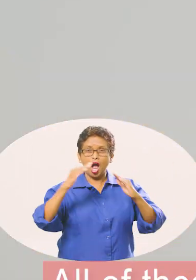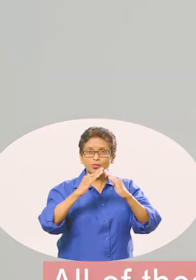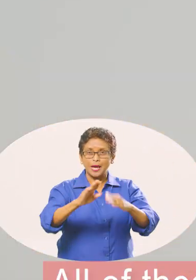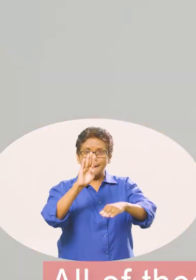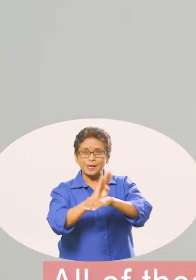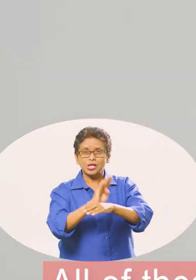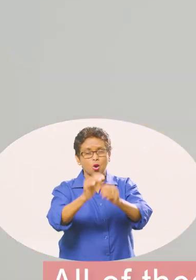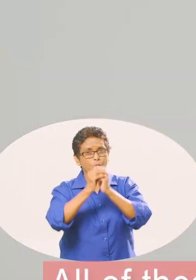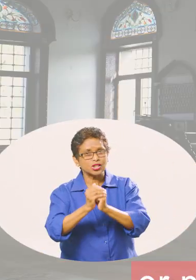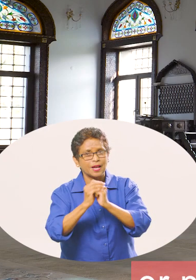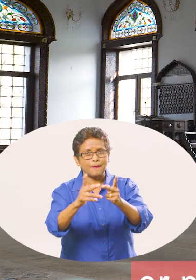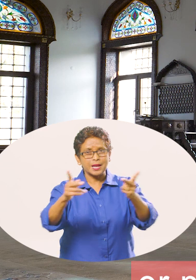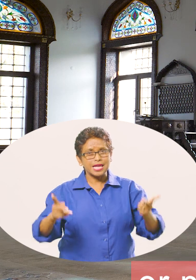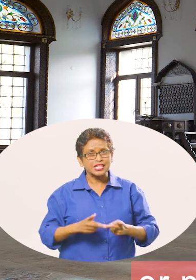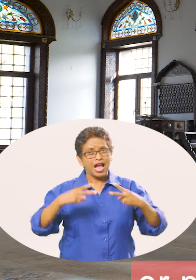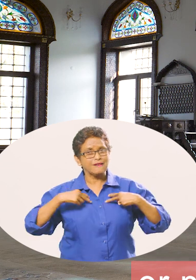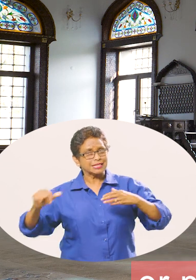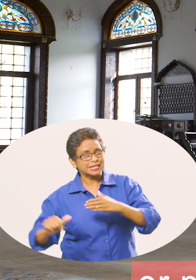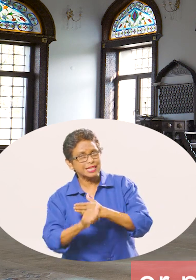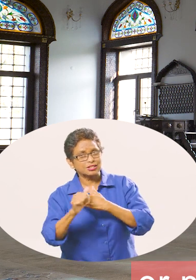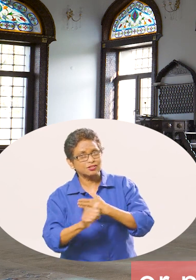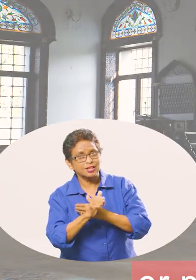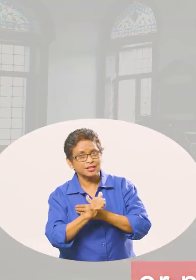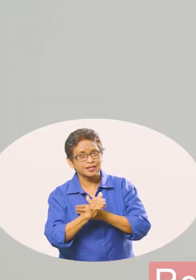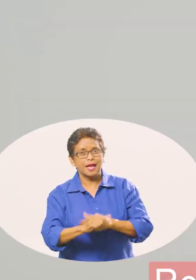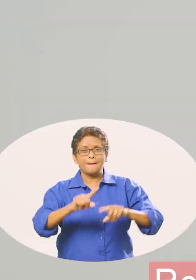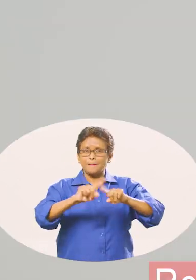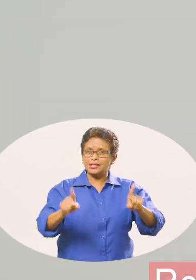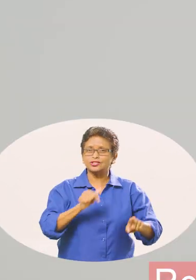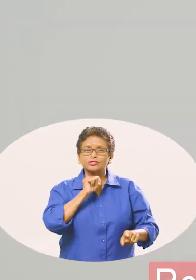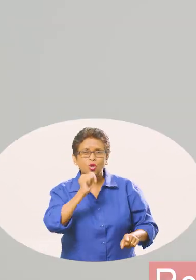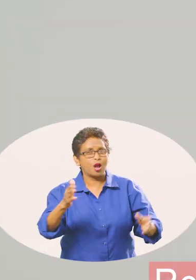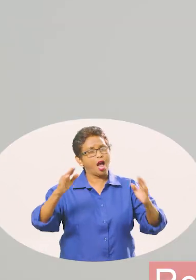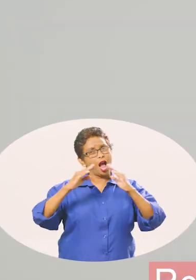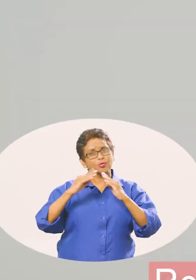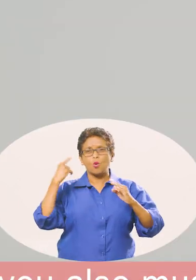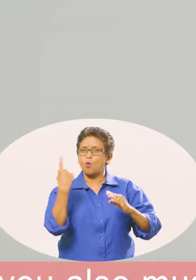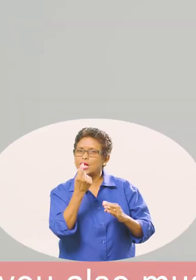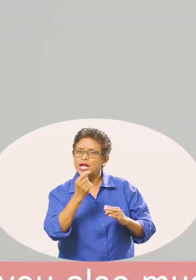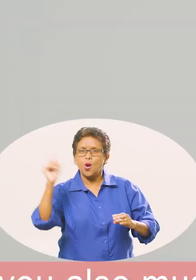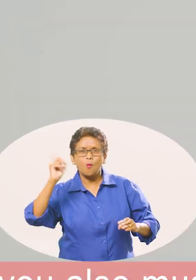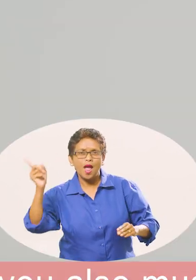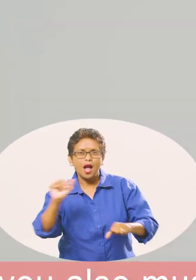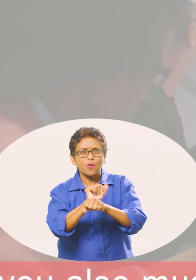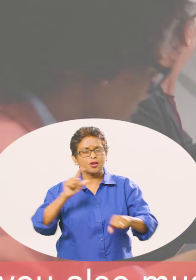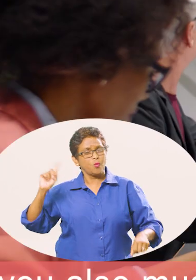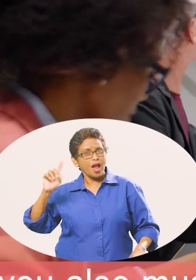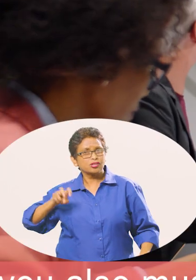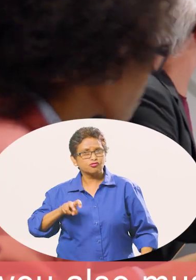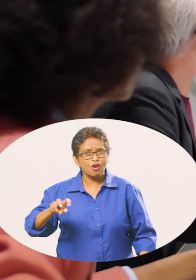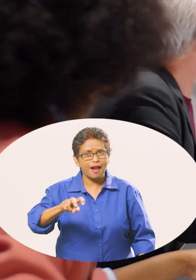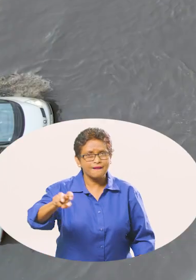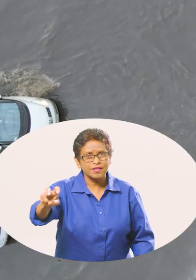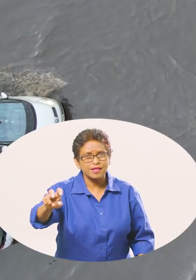affect your household, business, or place of worship during a disaster. Remember, it's not just your home. You must also consider the hazards